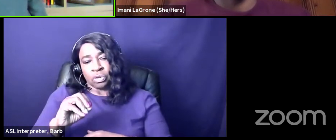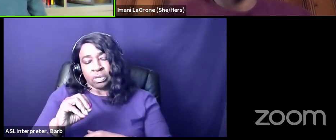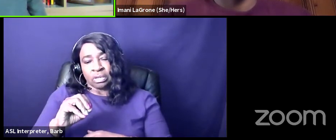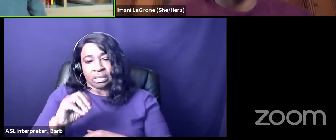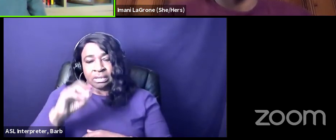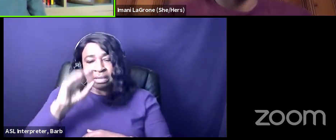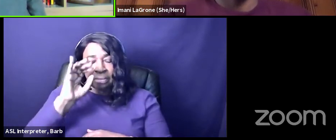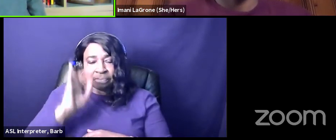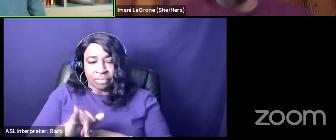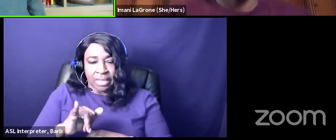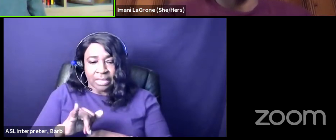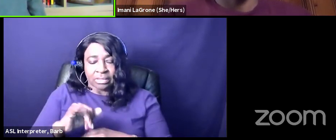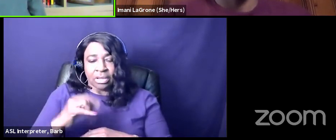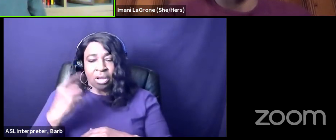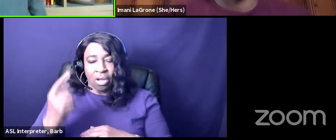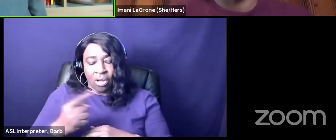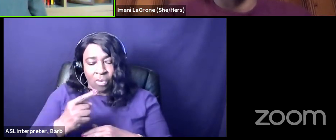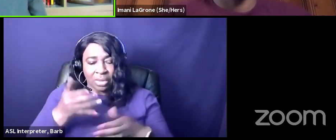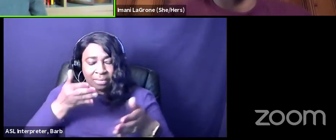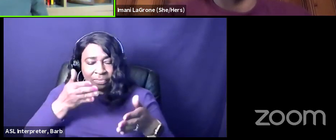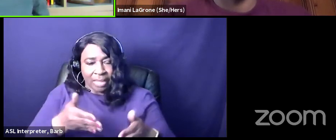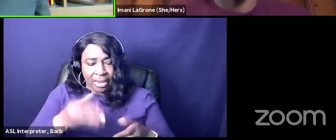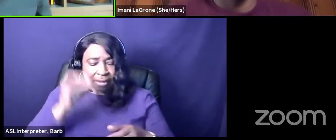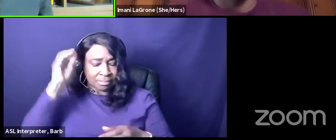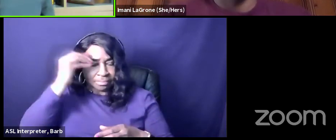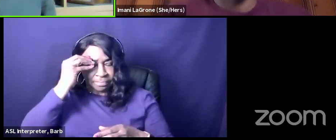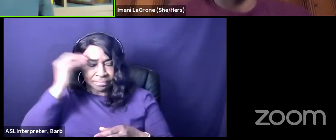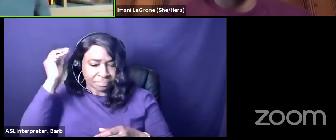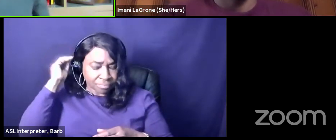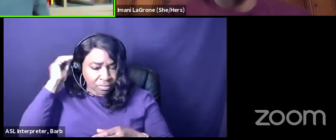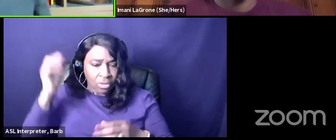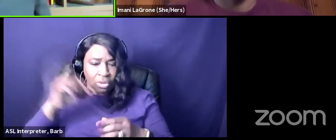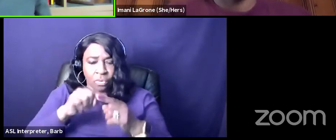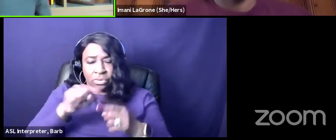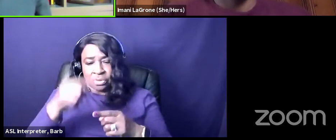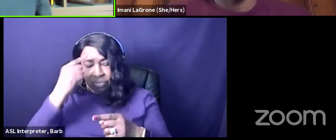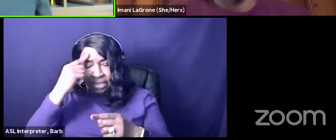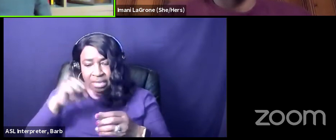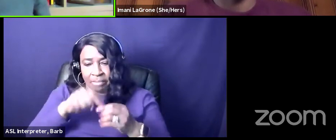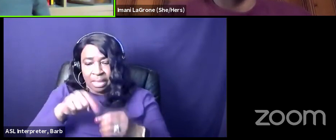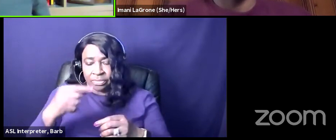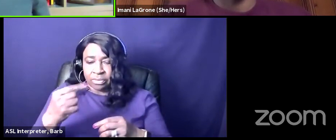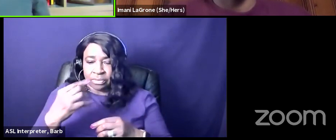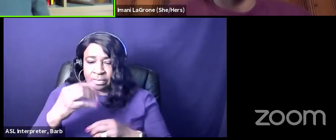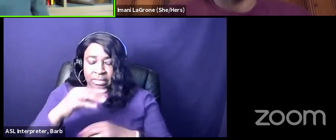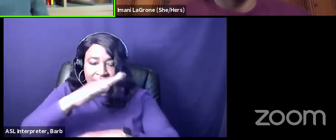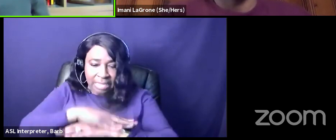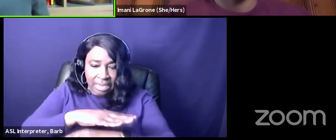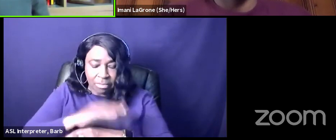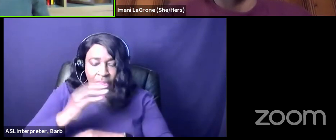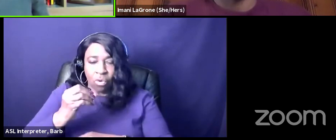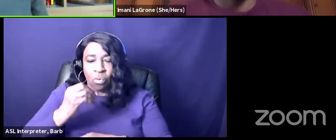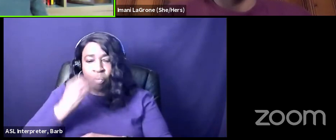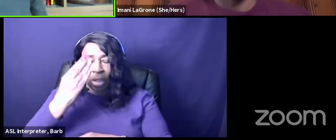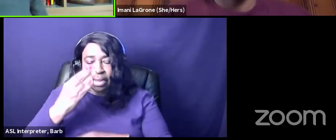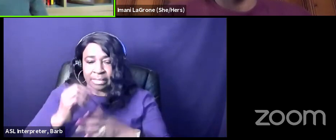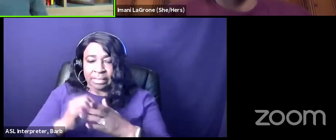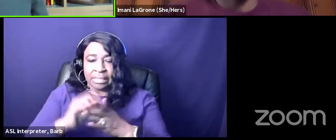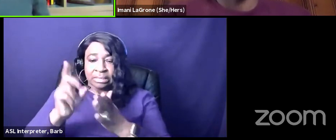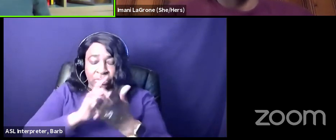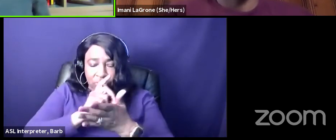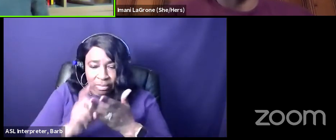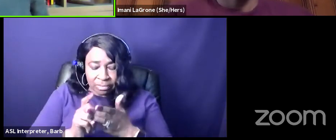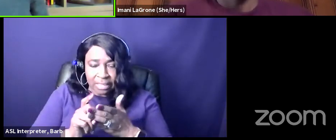always resting in the back of my mind when we think about the four-legged table of white supremacy anti-black racism